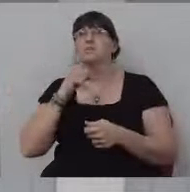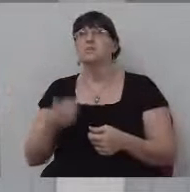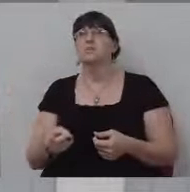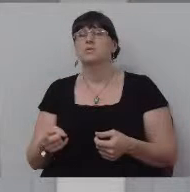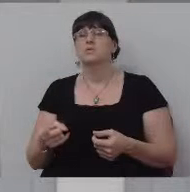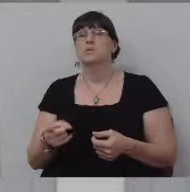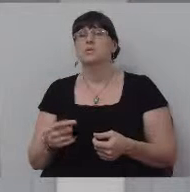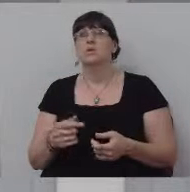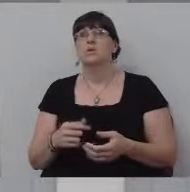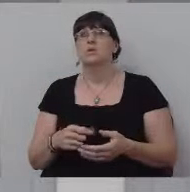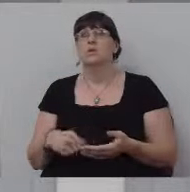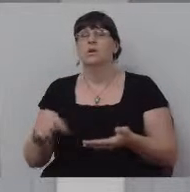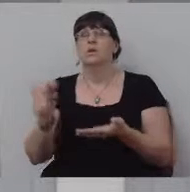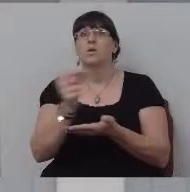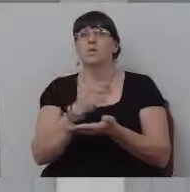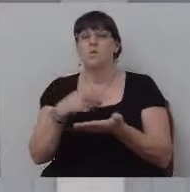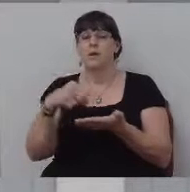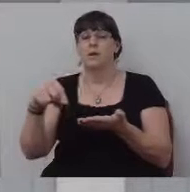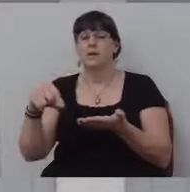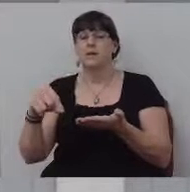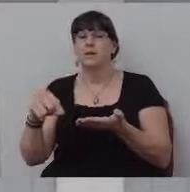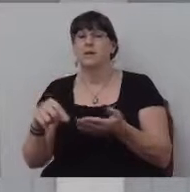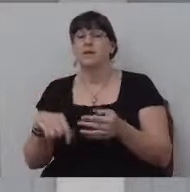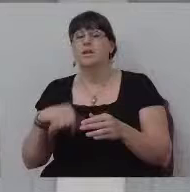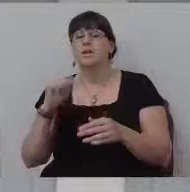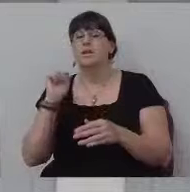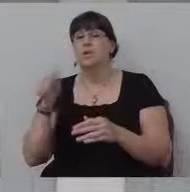out their own personal copy of the Bible.